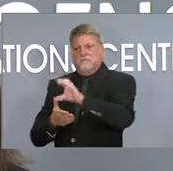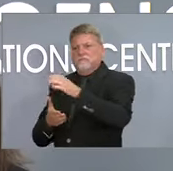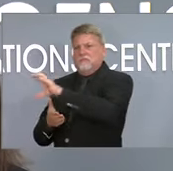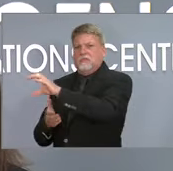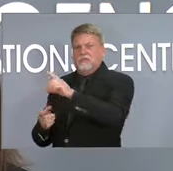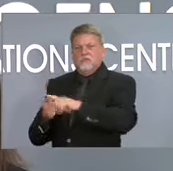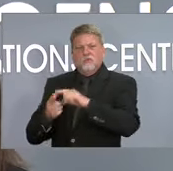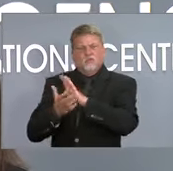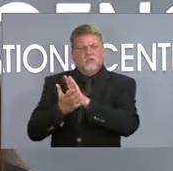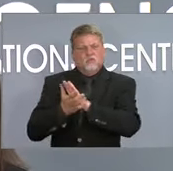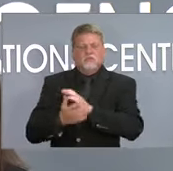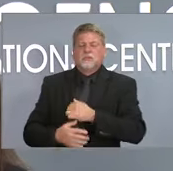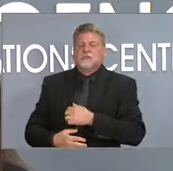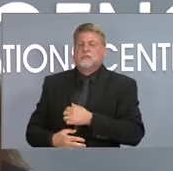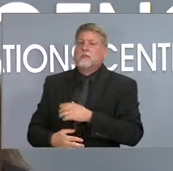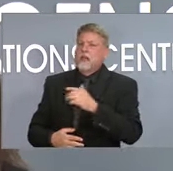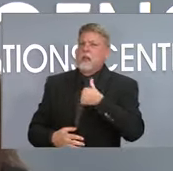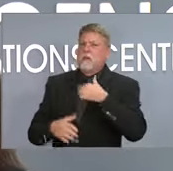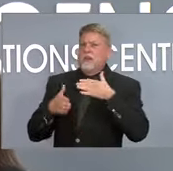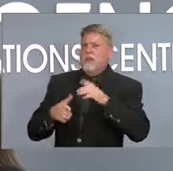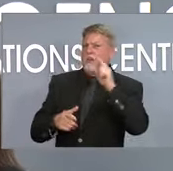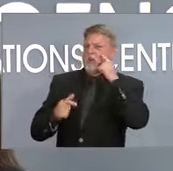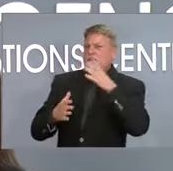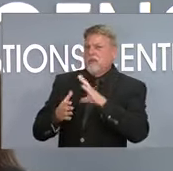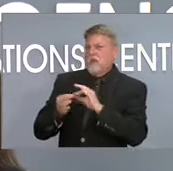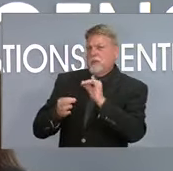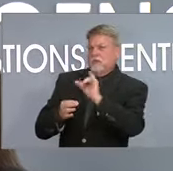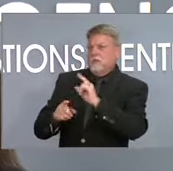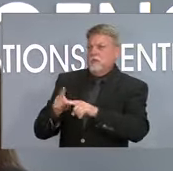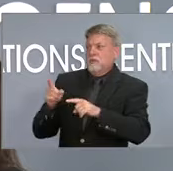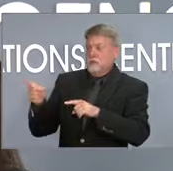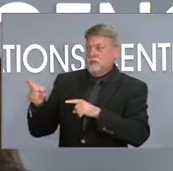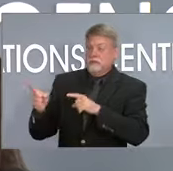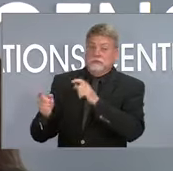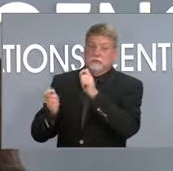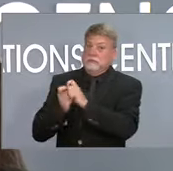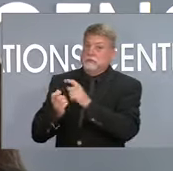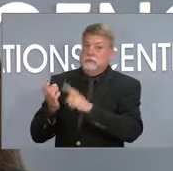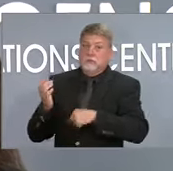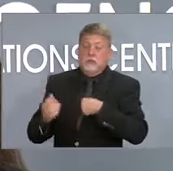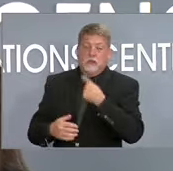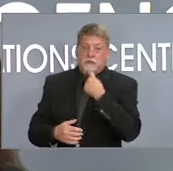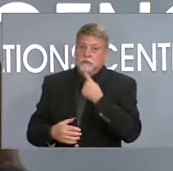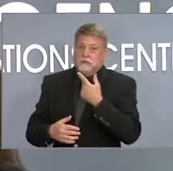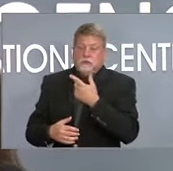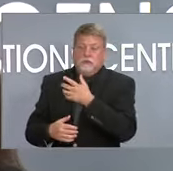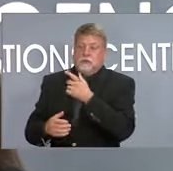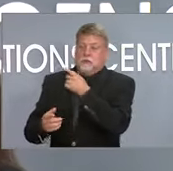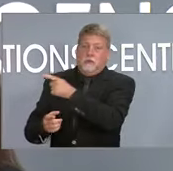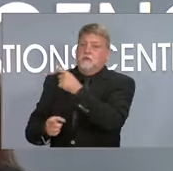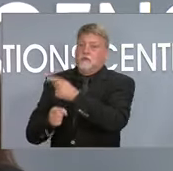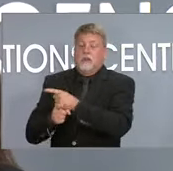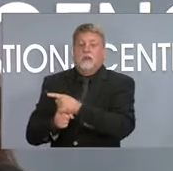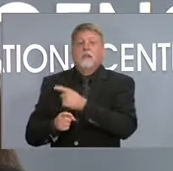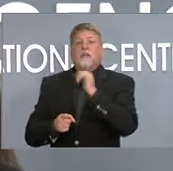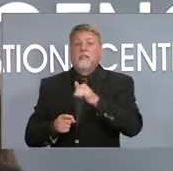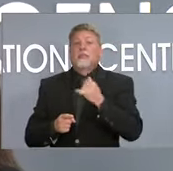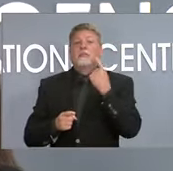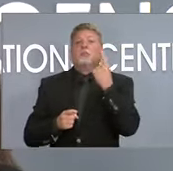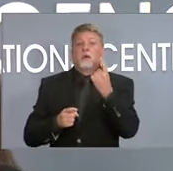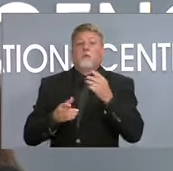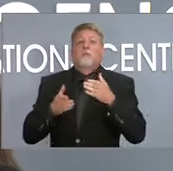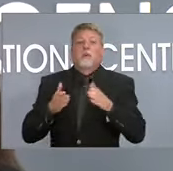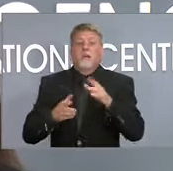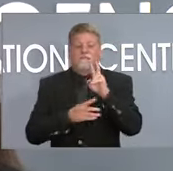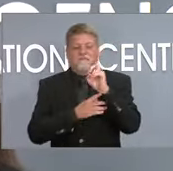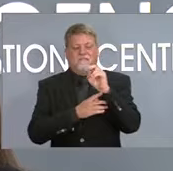my boss to comment as well. But Travis, you took the words out of my mouth, which is I think it is one strategy amongst many that